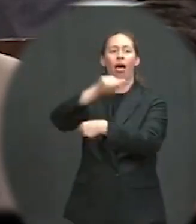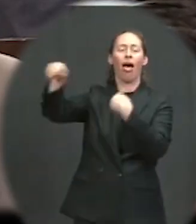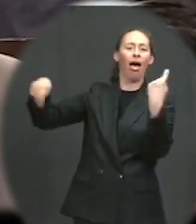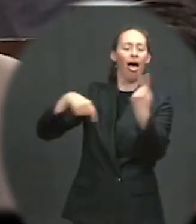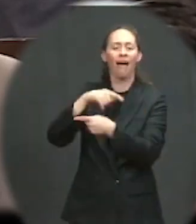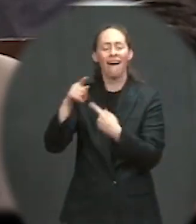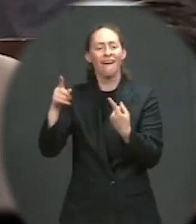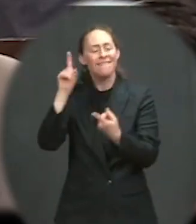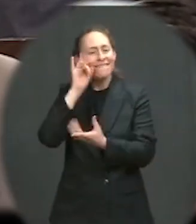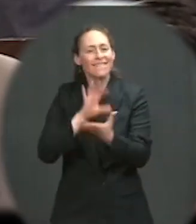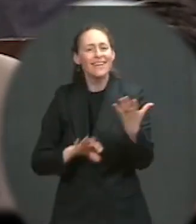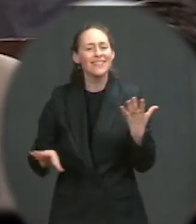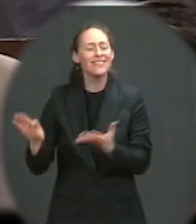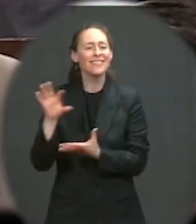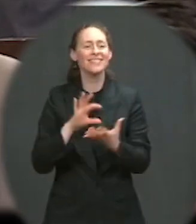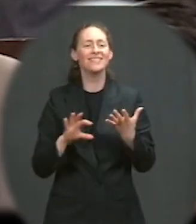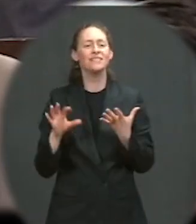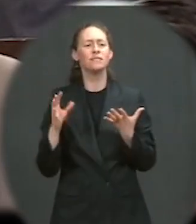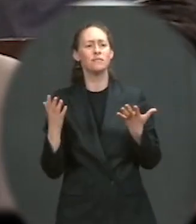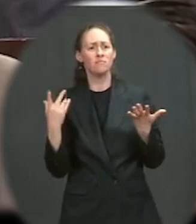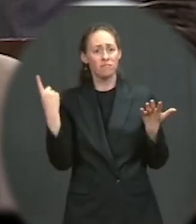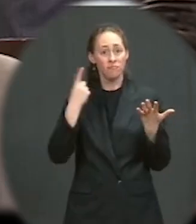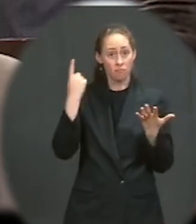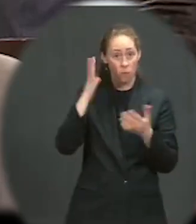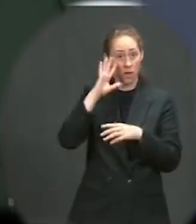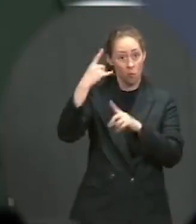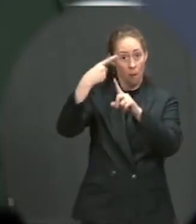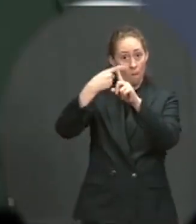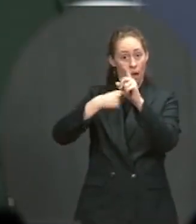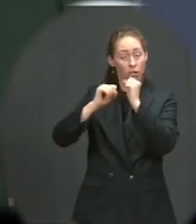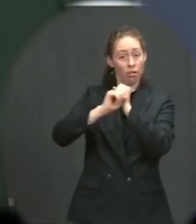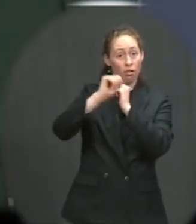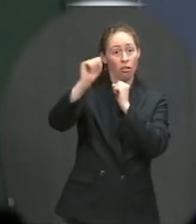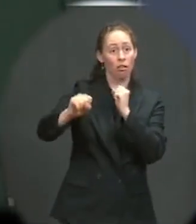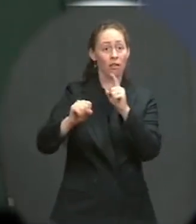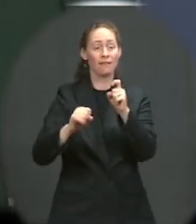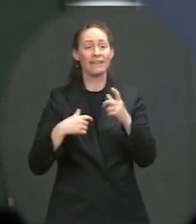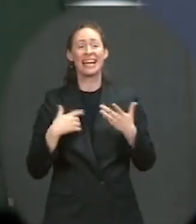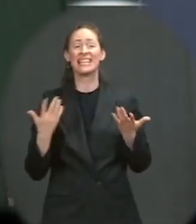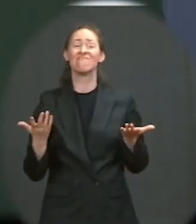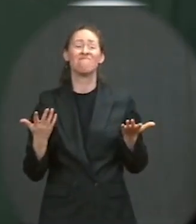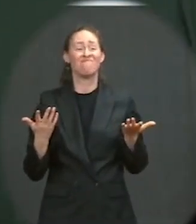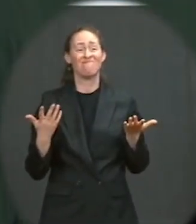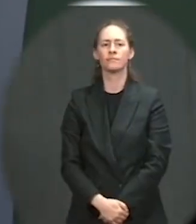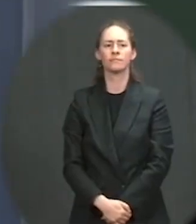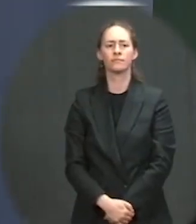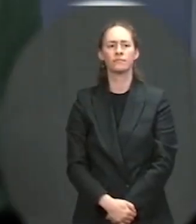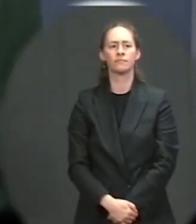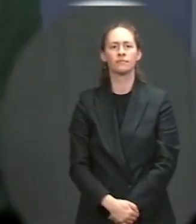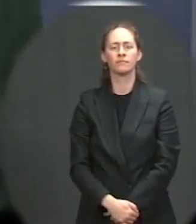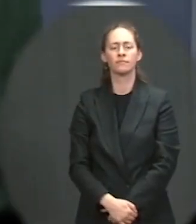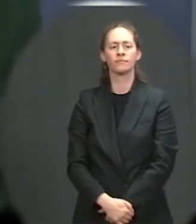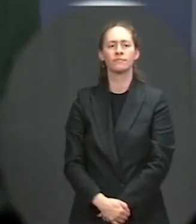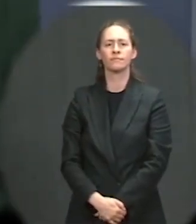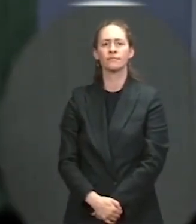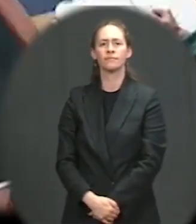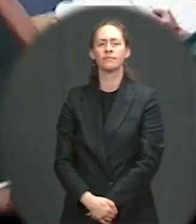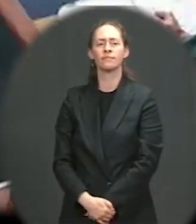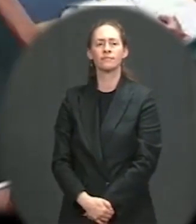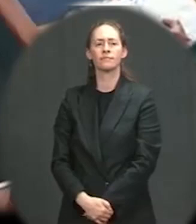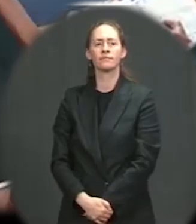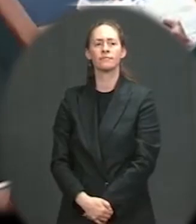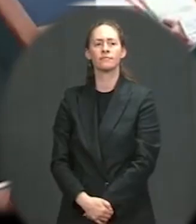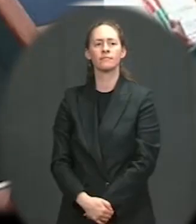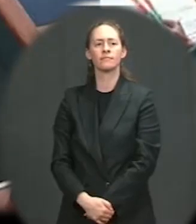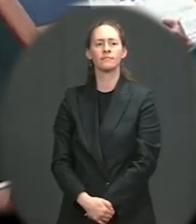about whether a one-month extension is to be expected? I don't have anything I can confirm for you from here today. On the vice president's trip